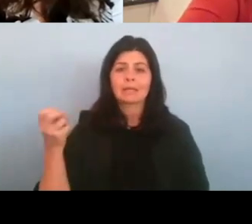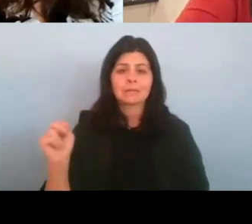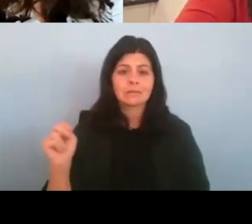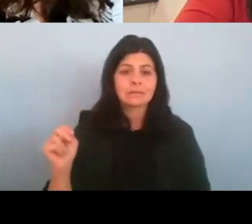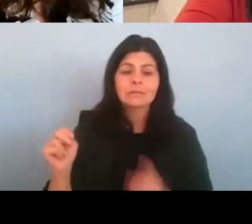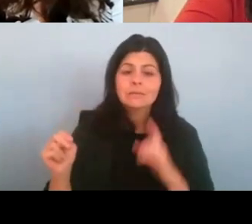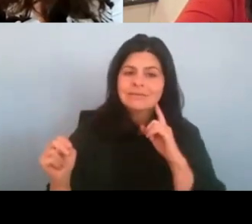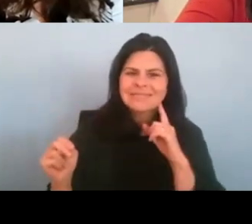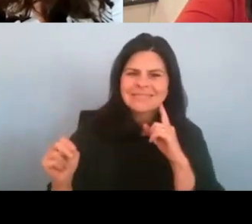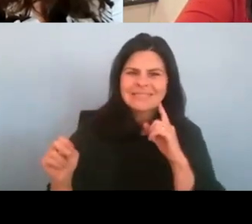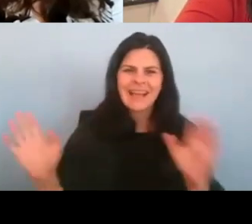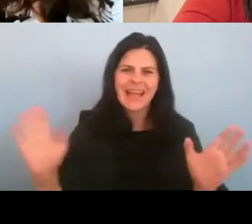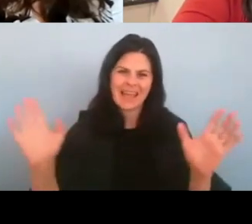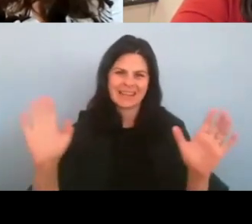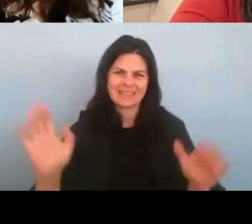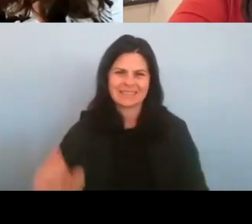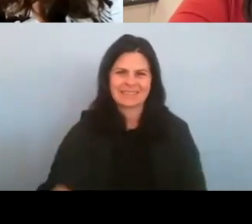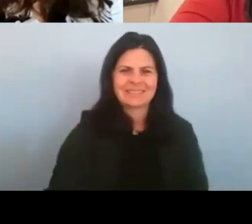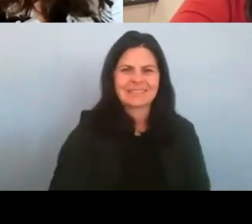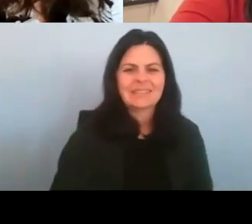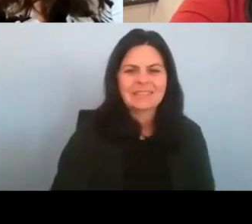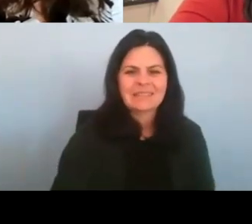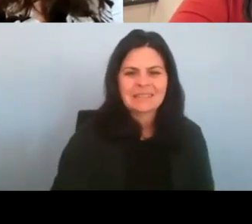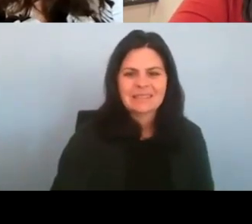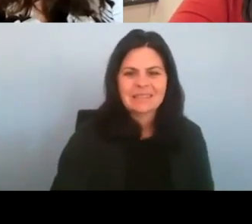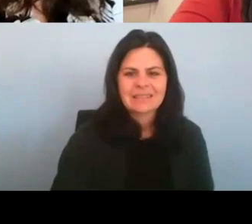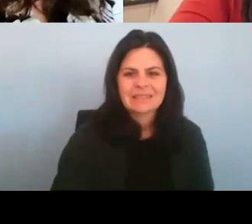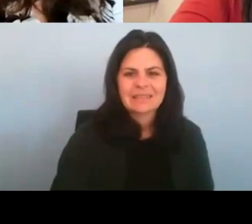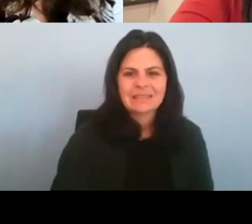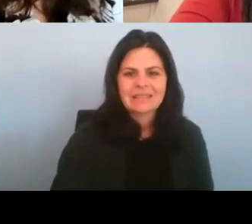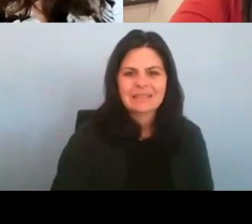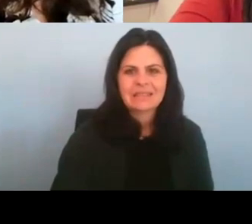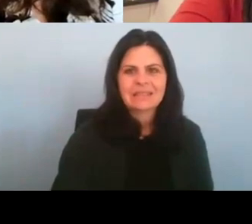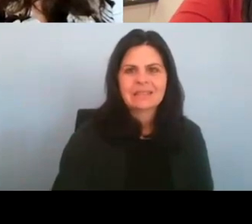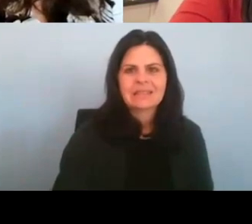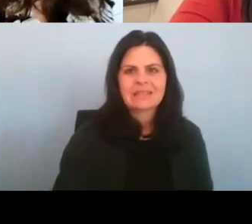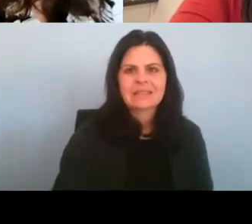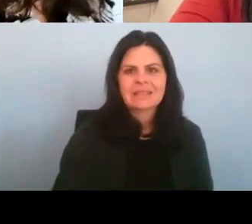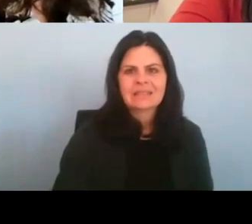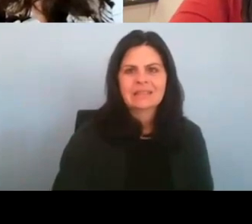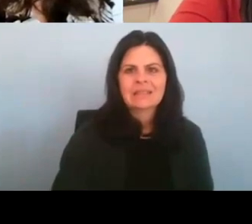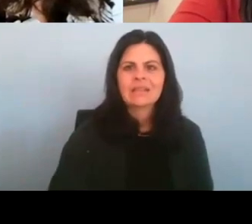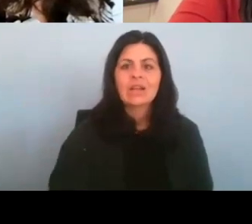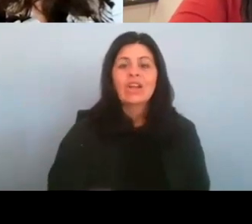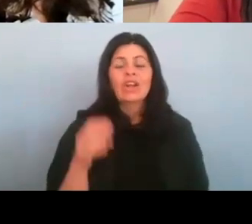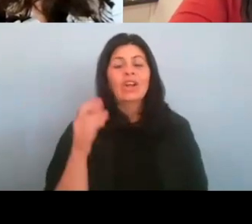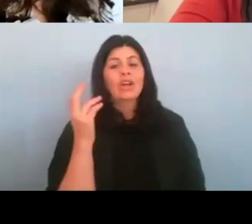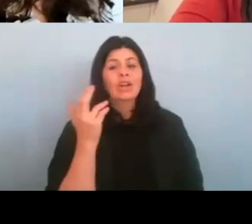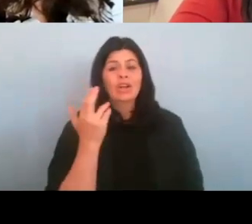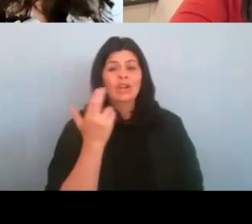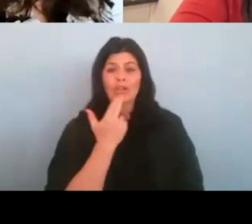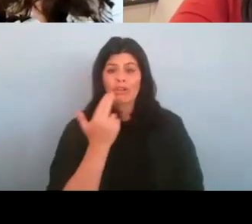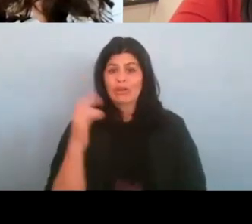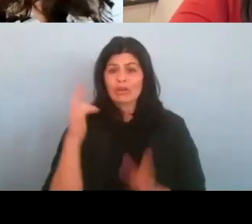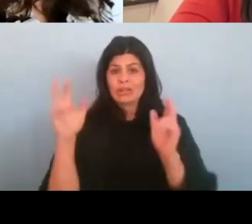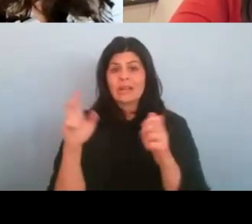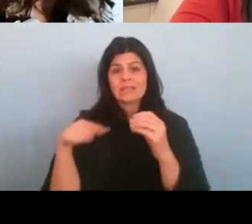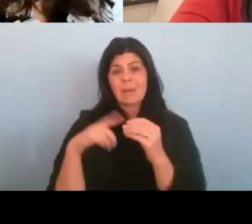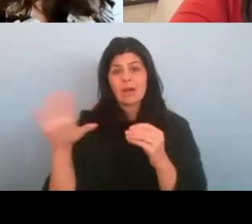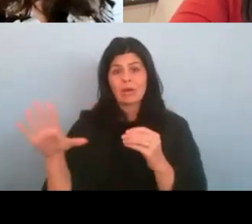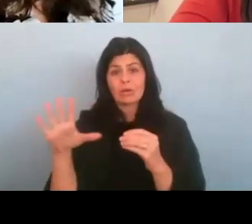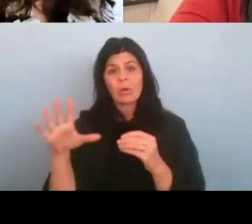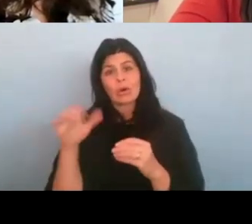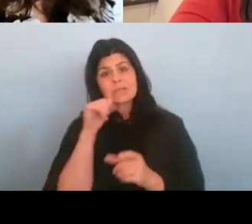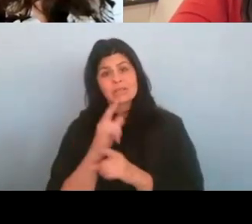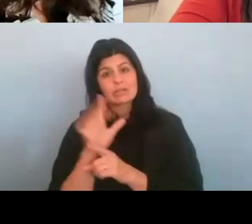on your family's experience of your sister's bat mitzvah. How did